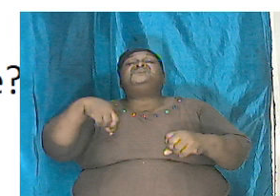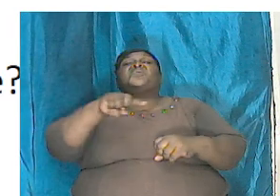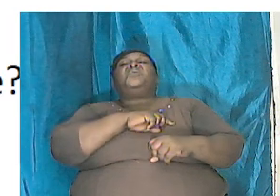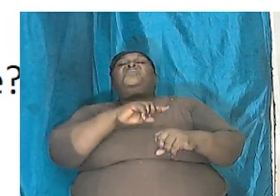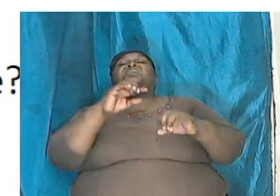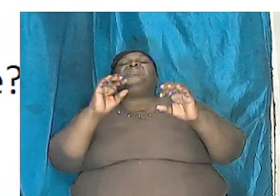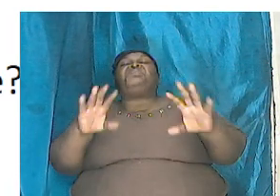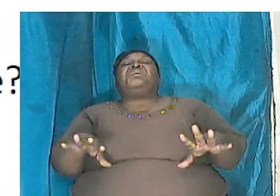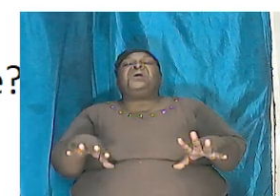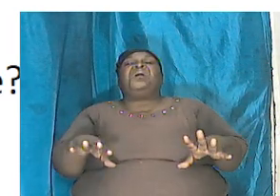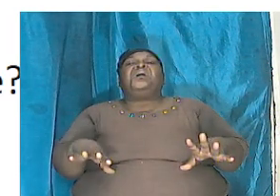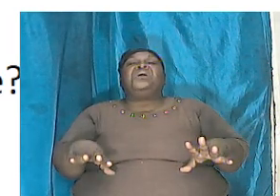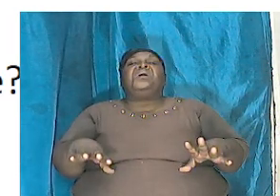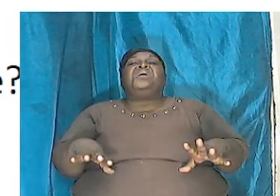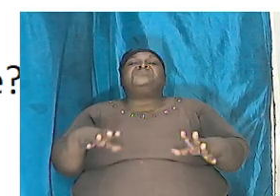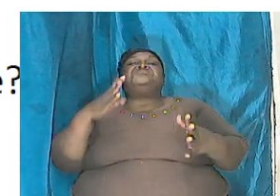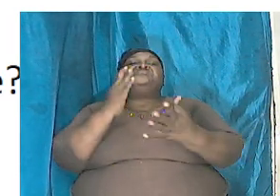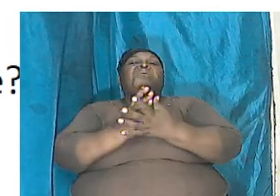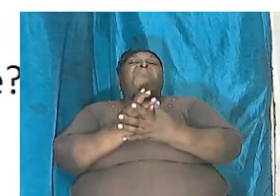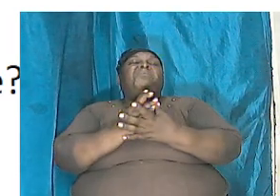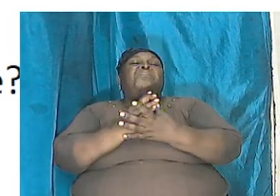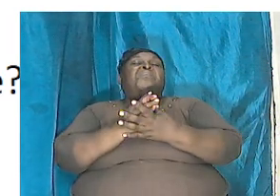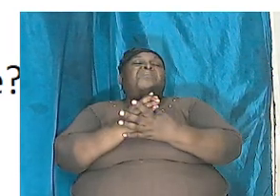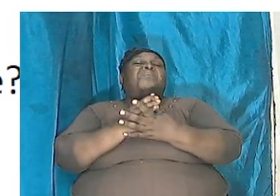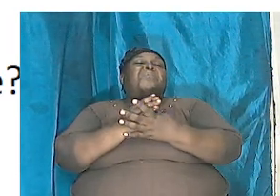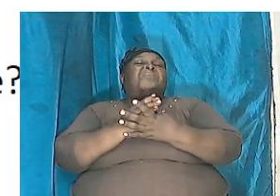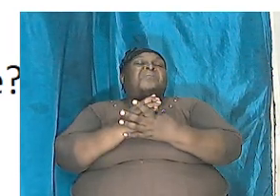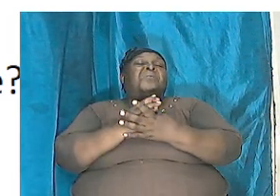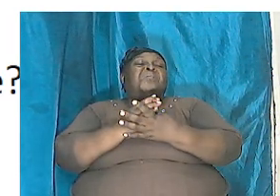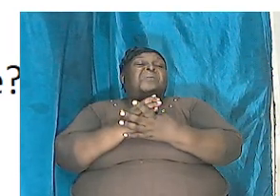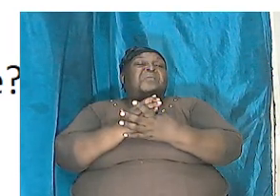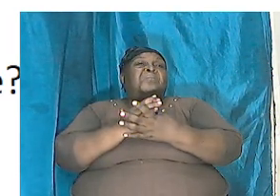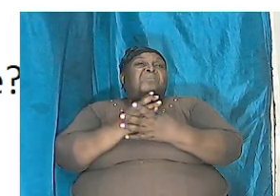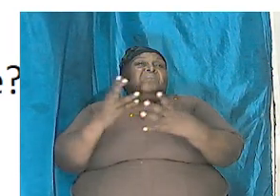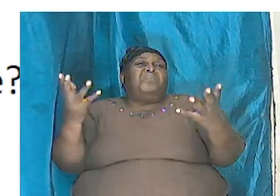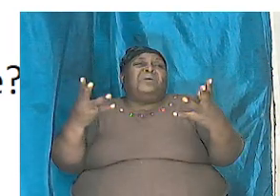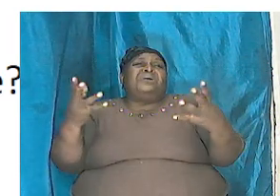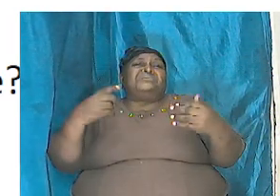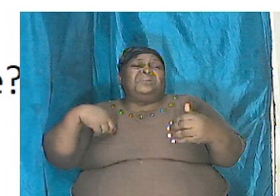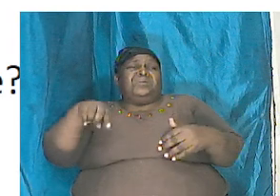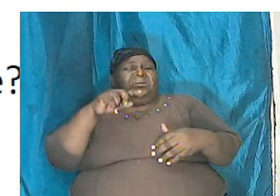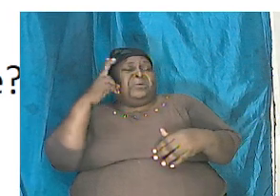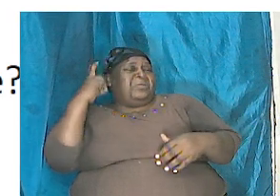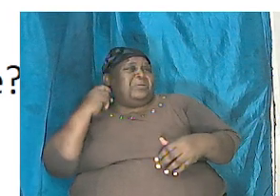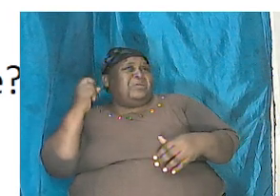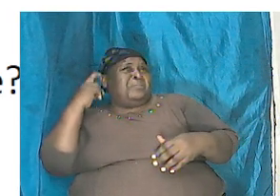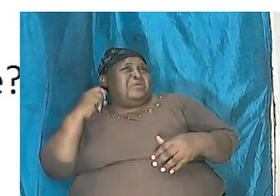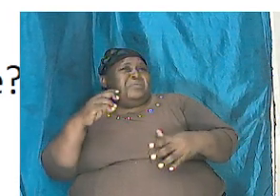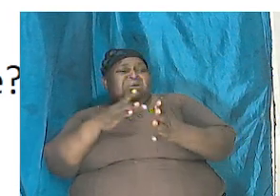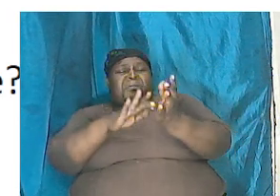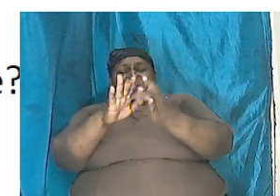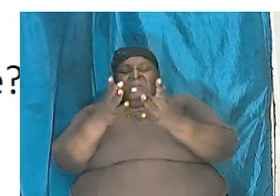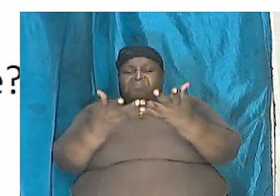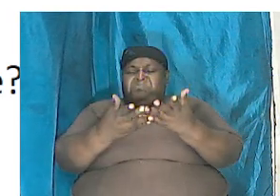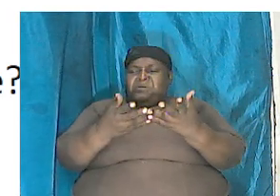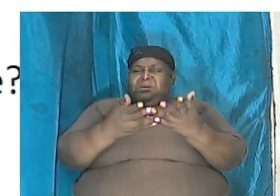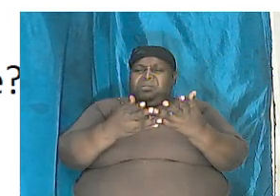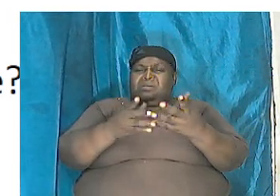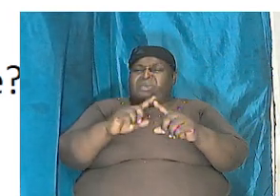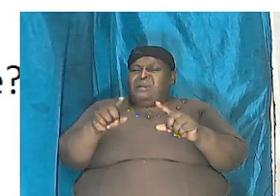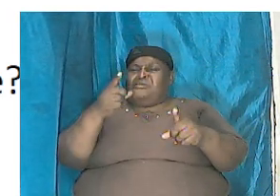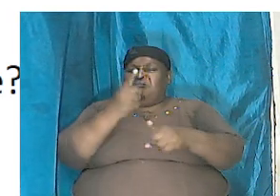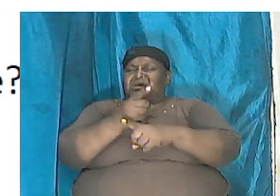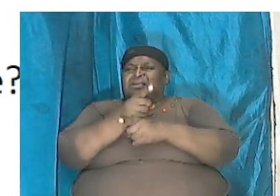that we have been hearing about the Bible cannot be right because it doesn't even know that dinosaurs had